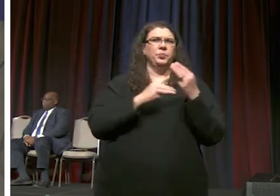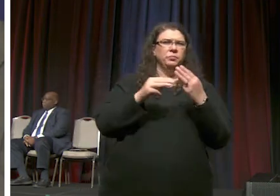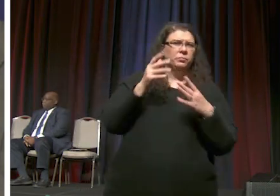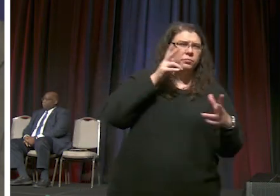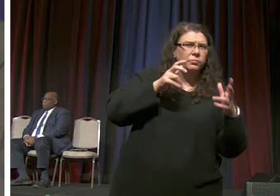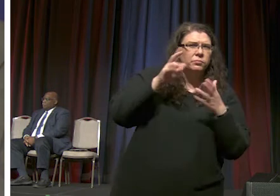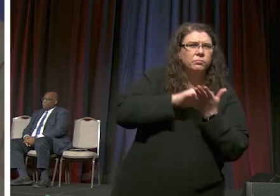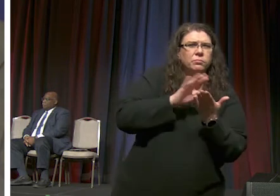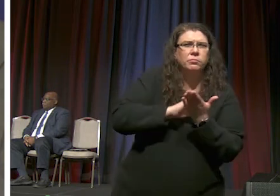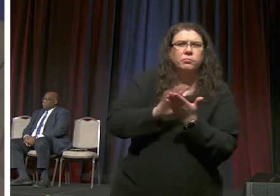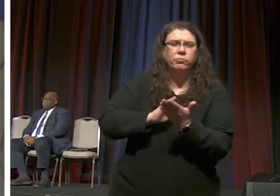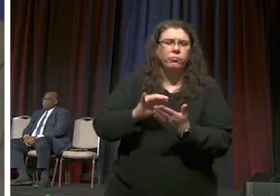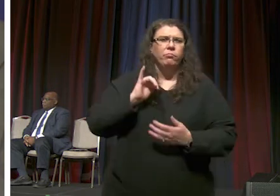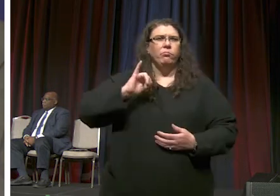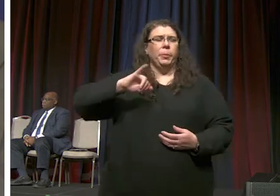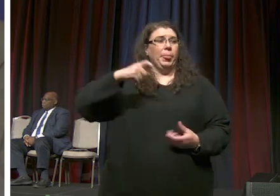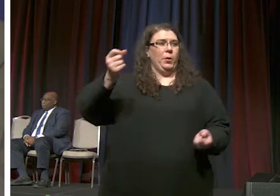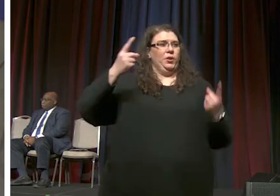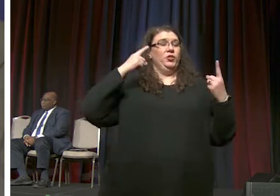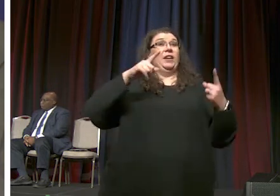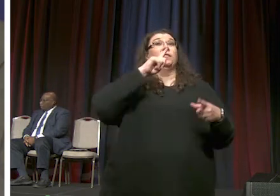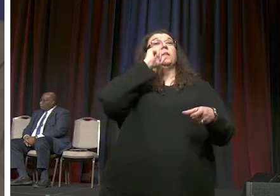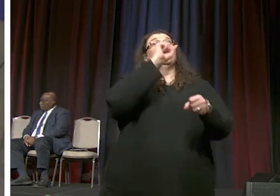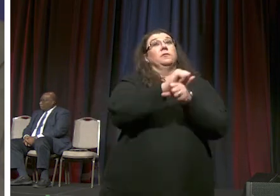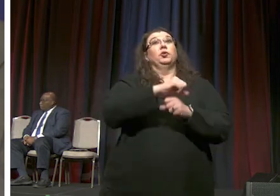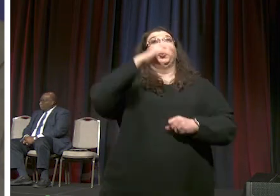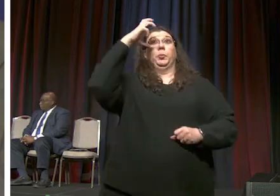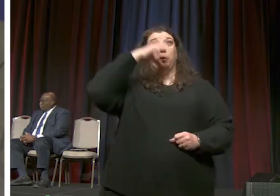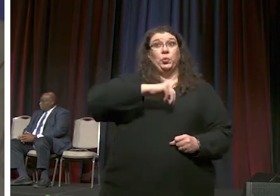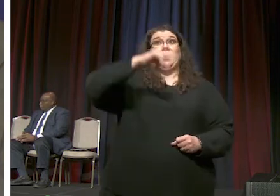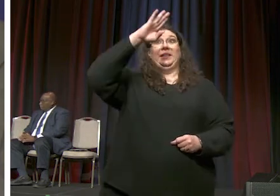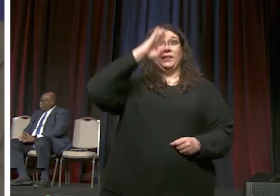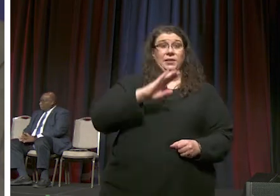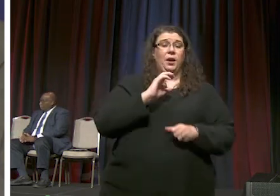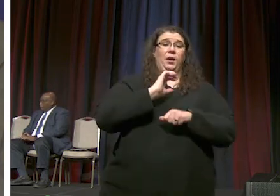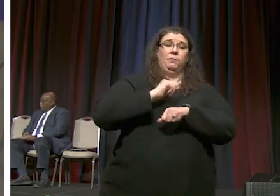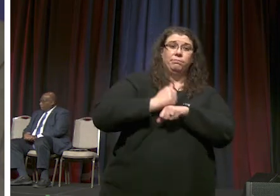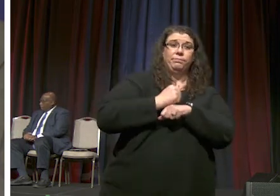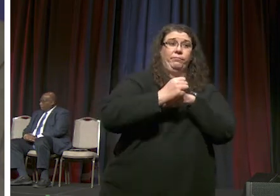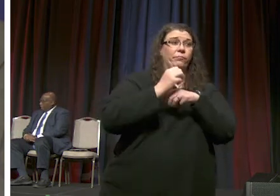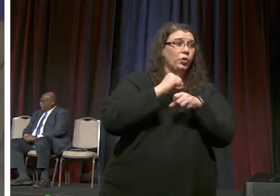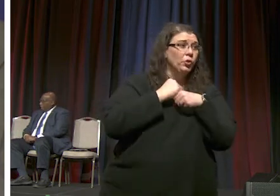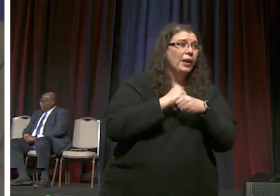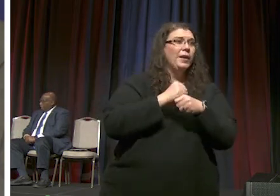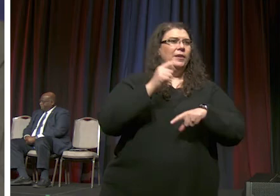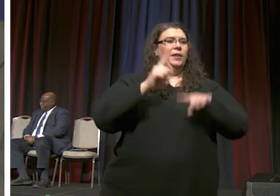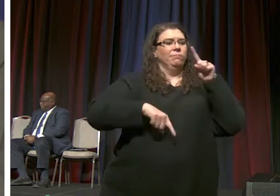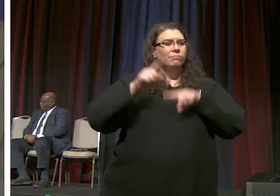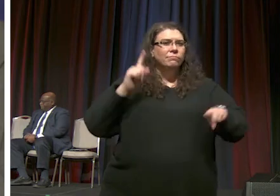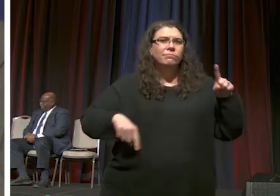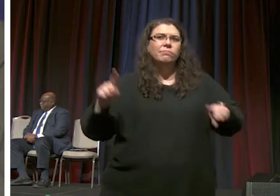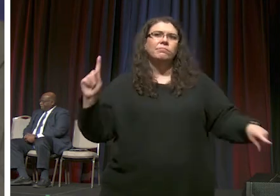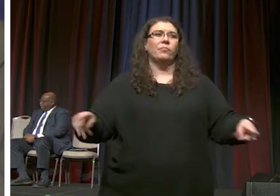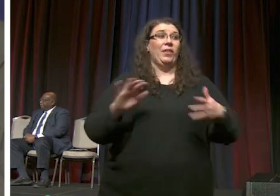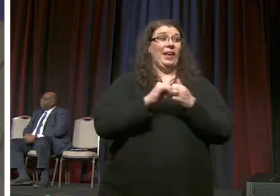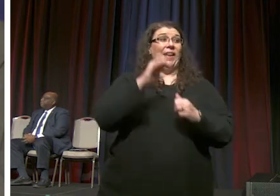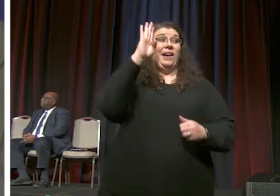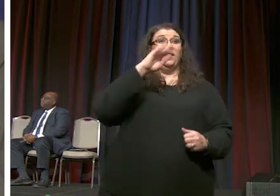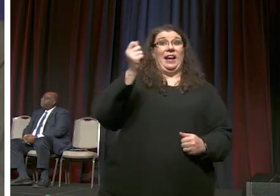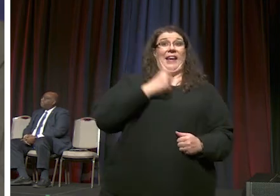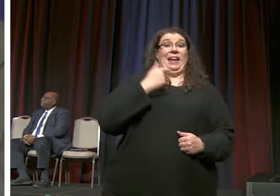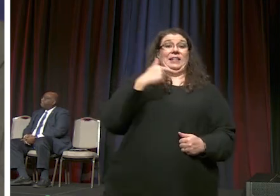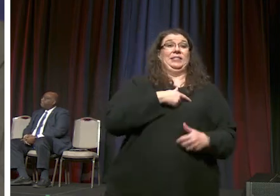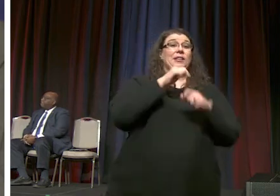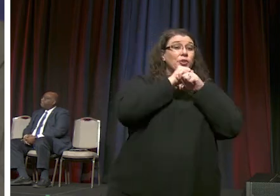to understand um the true beauty that god created in the very beginning of the diversity and how god asks us to